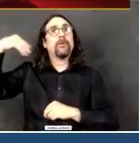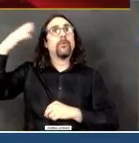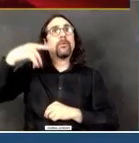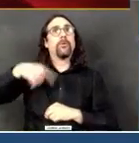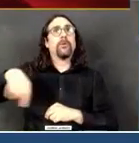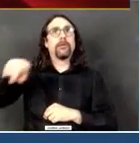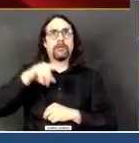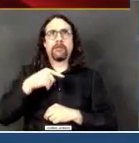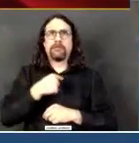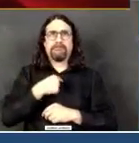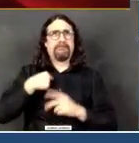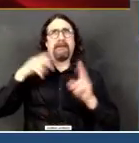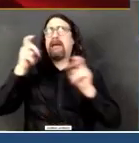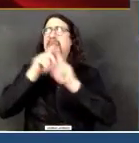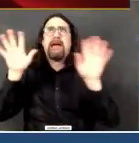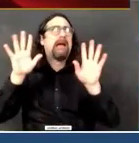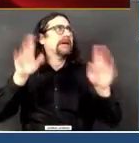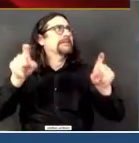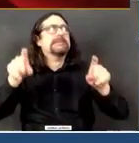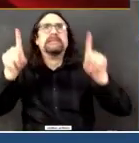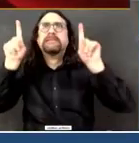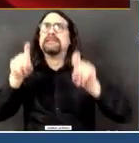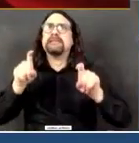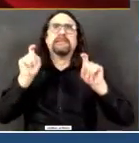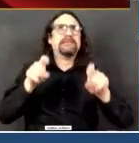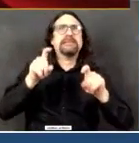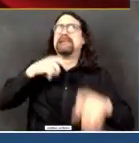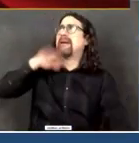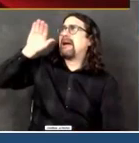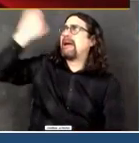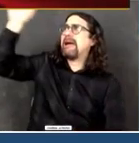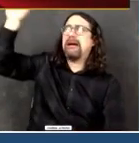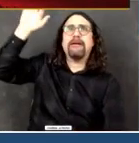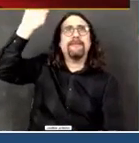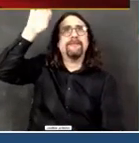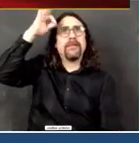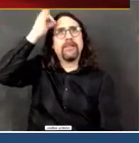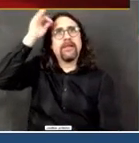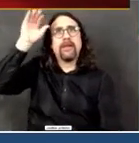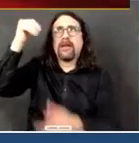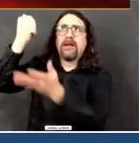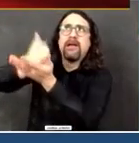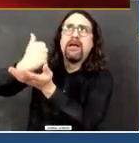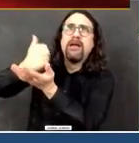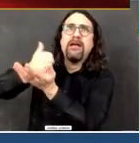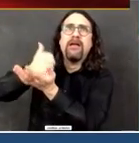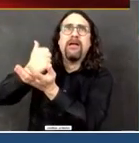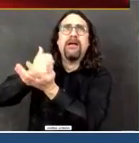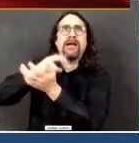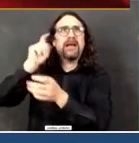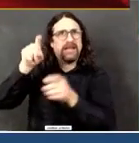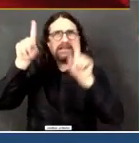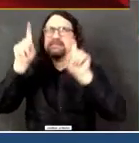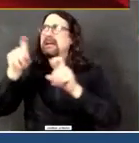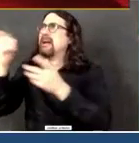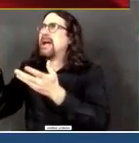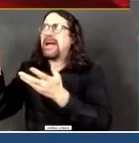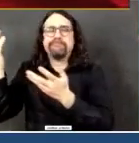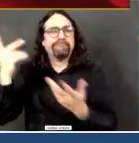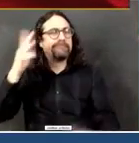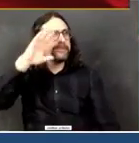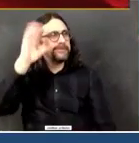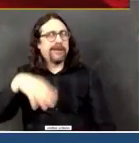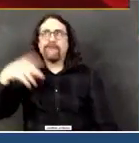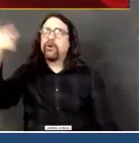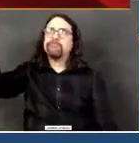could have helped us contain this crisis and change the whole course of it. We never got that help. We continue to plead for more testing. Still has